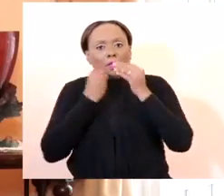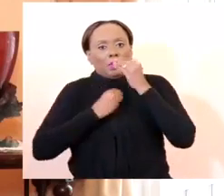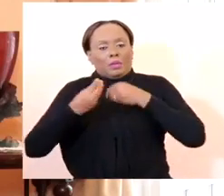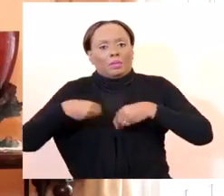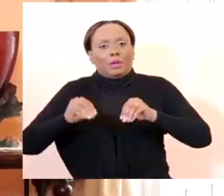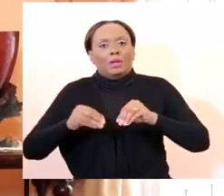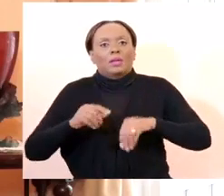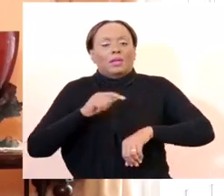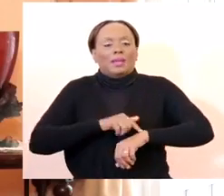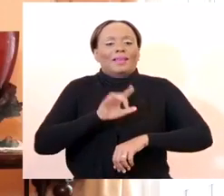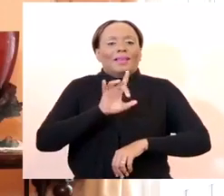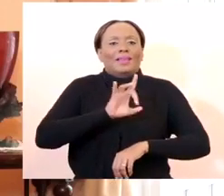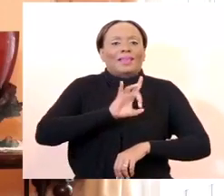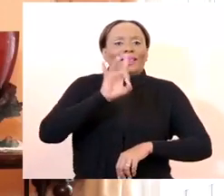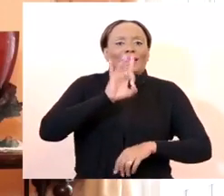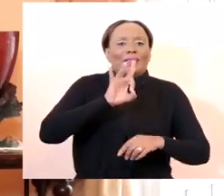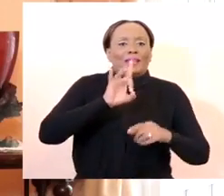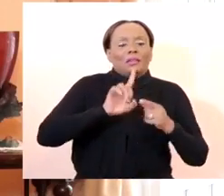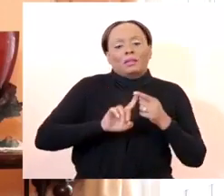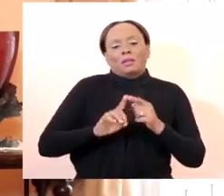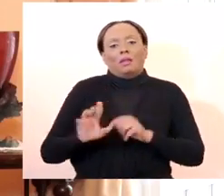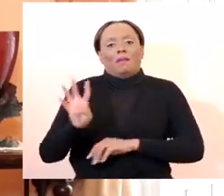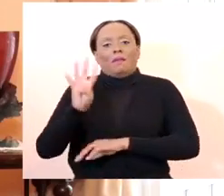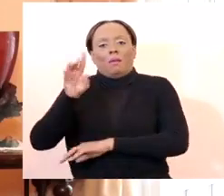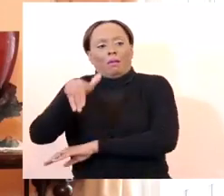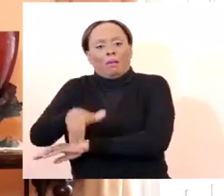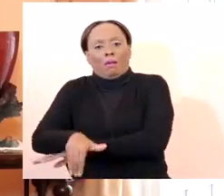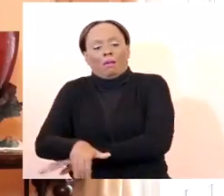8 to 4, supermarkets 8 to 4.